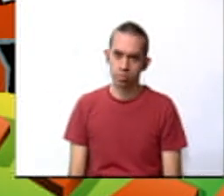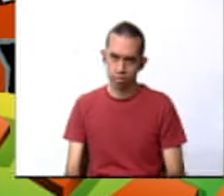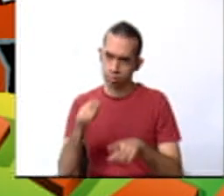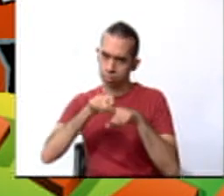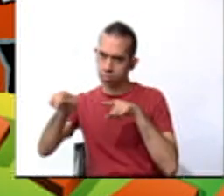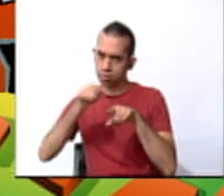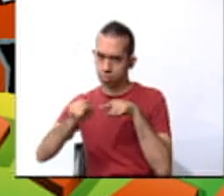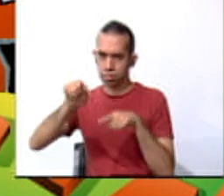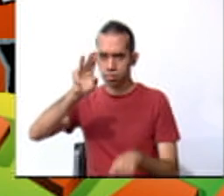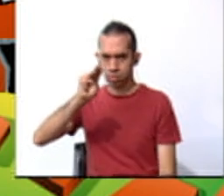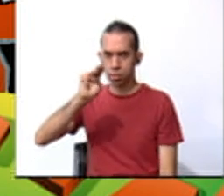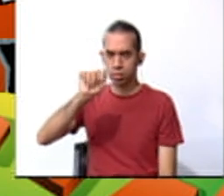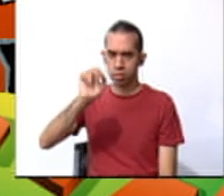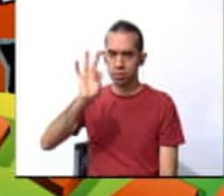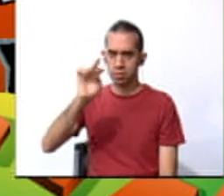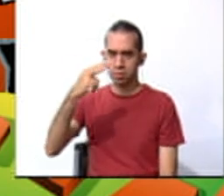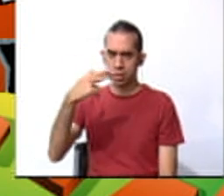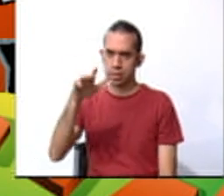Oh,